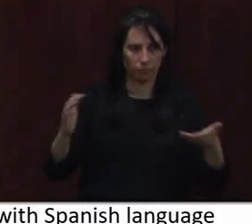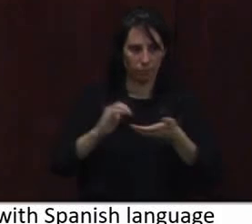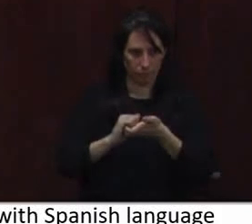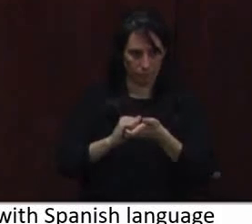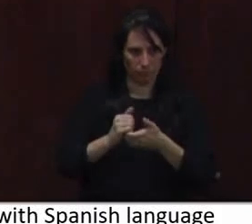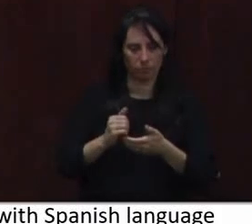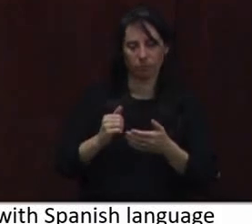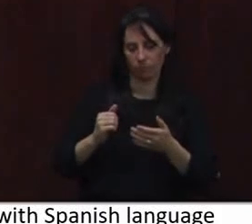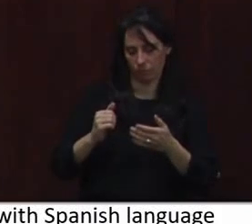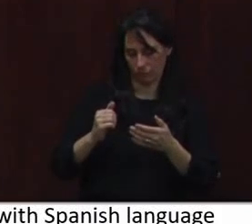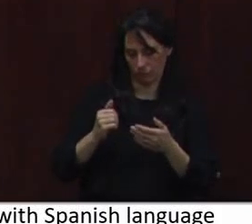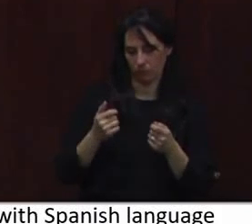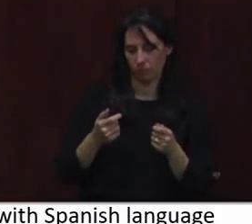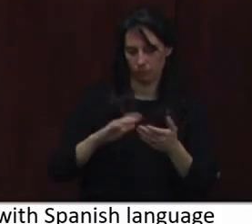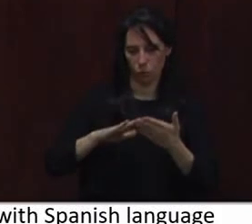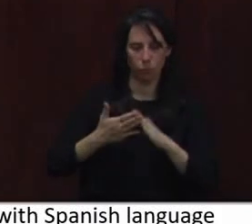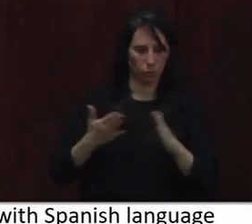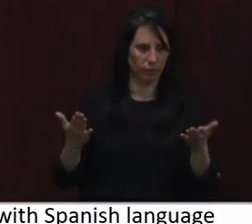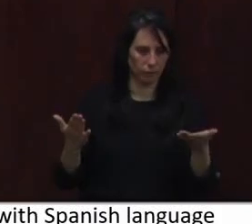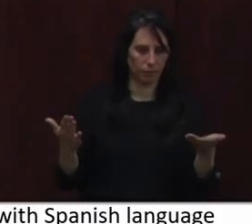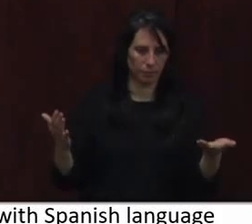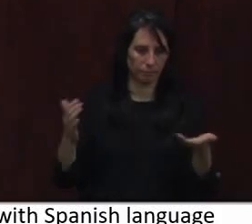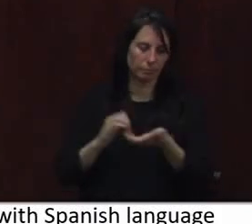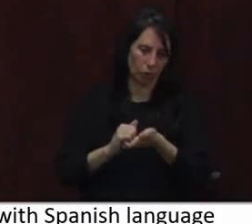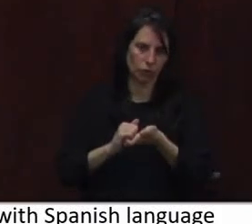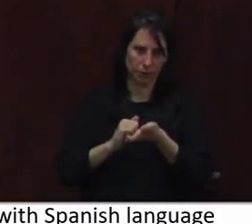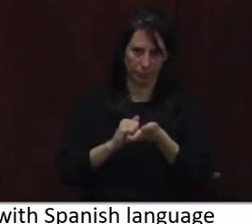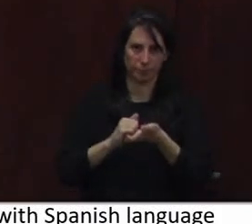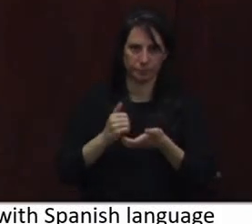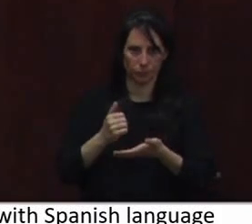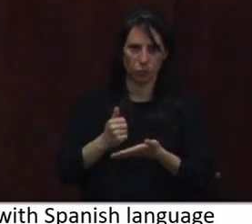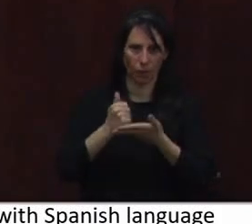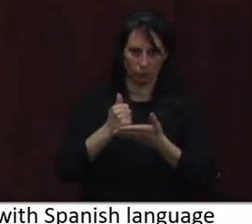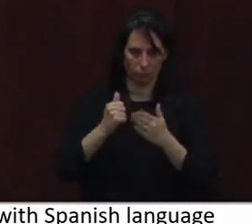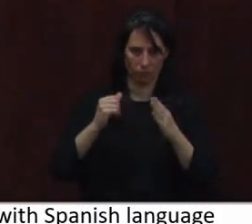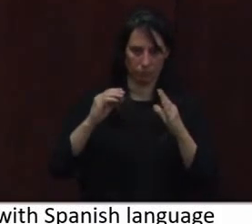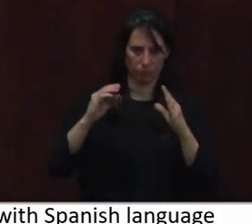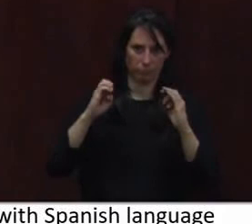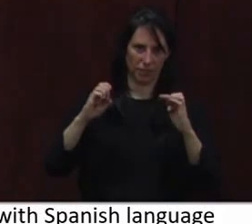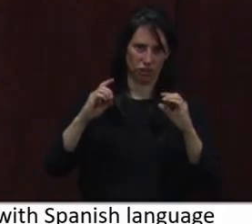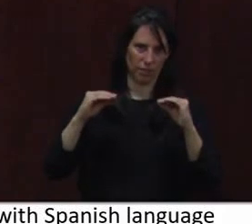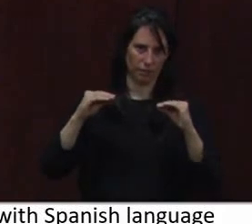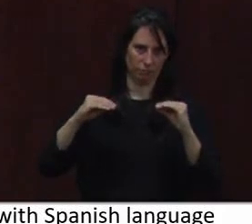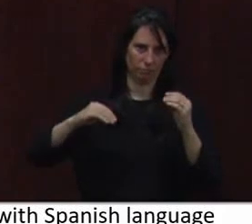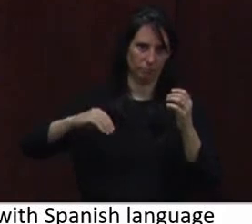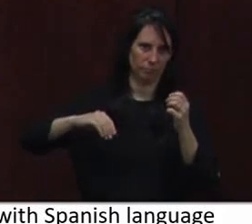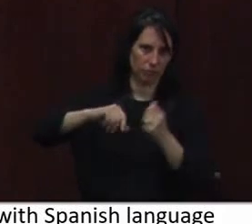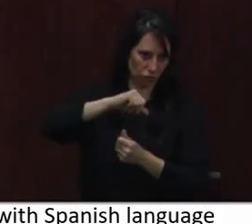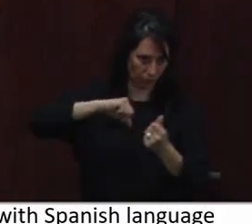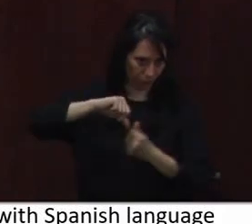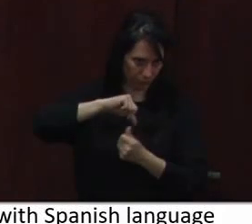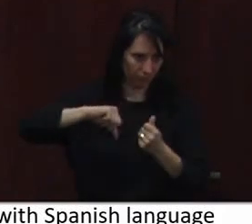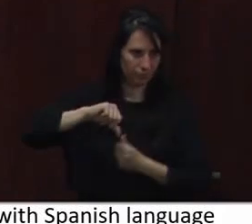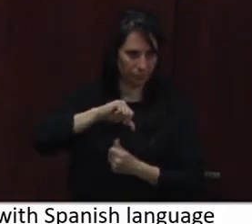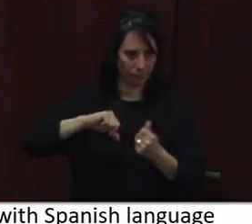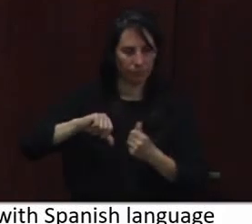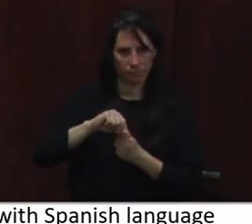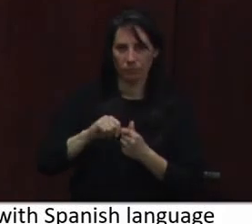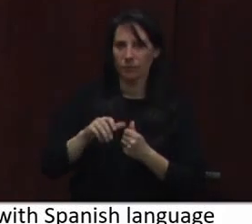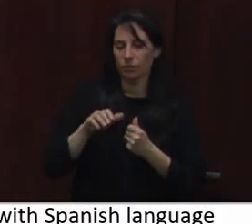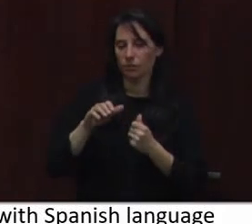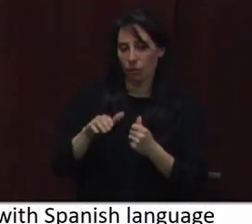restoration. So all of these community partners have also been really key in this early vaccine